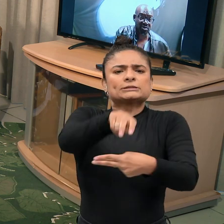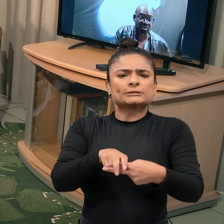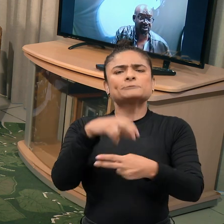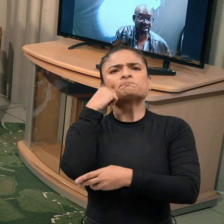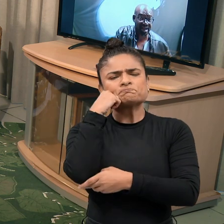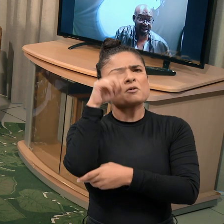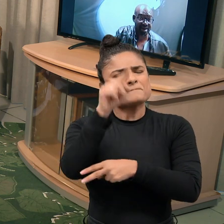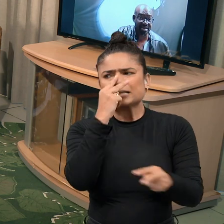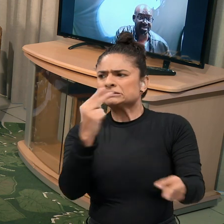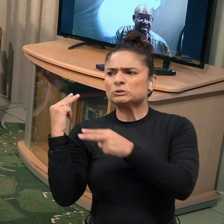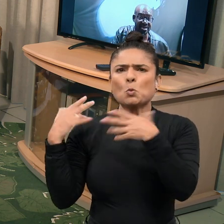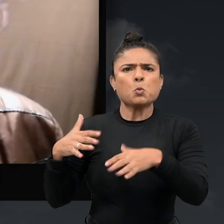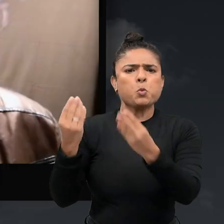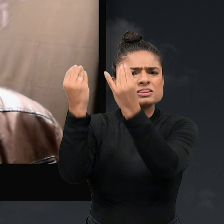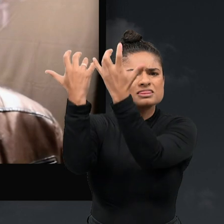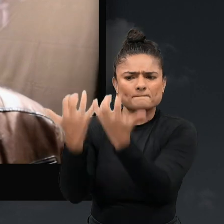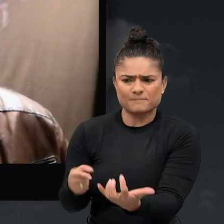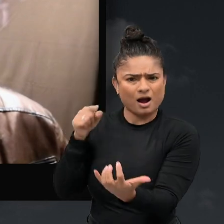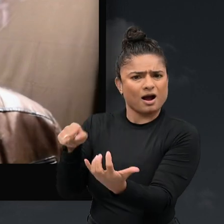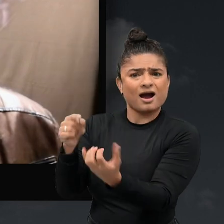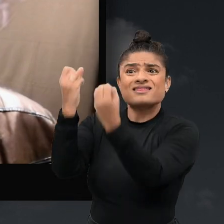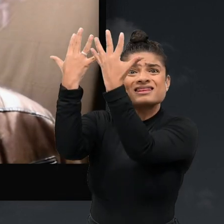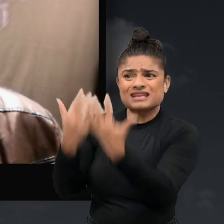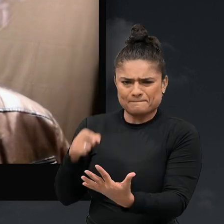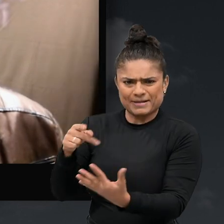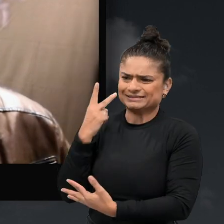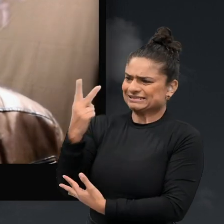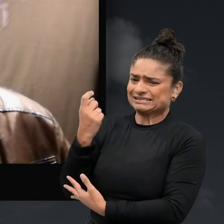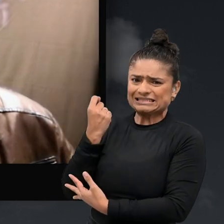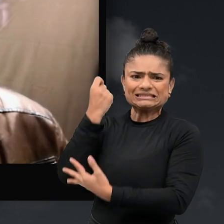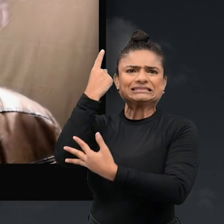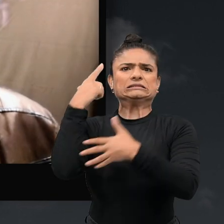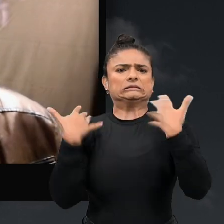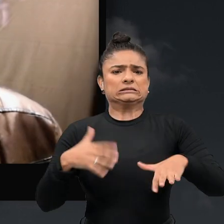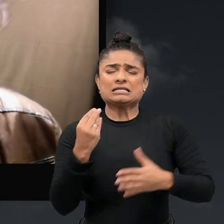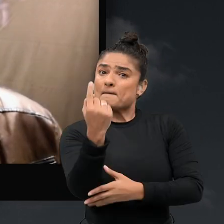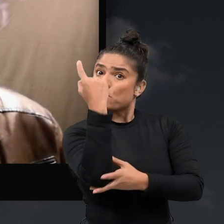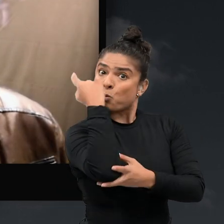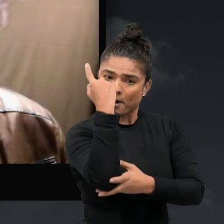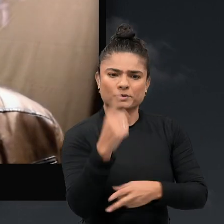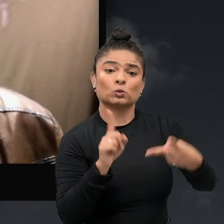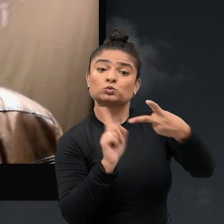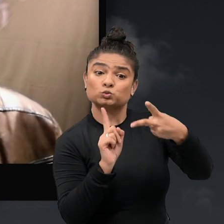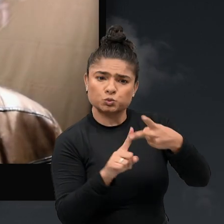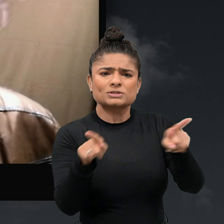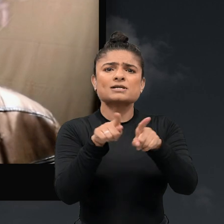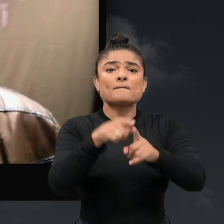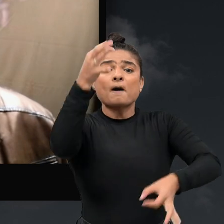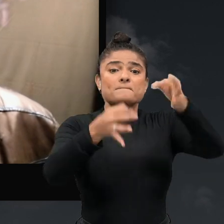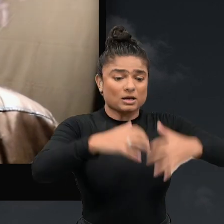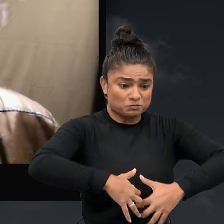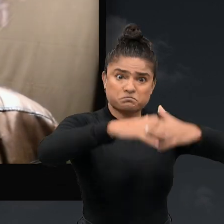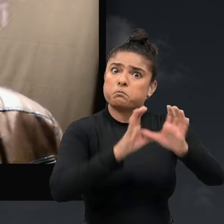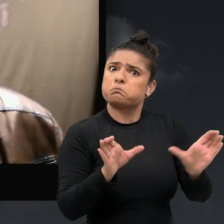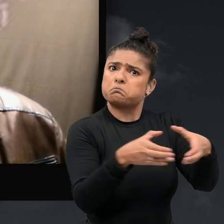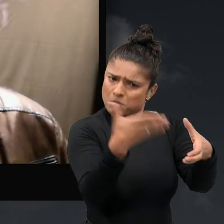and really reflect on their numbers, they would fully understand that they can open, number one, their own bank. Number two, they